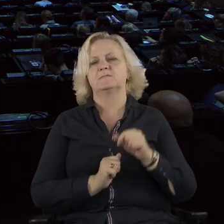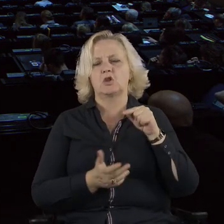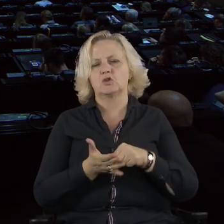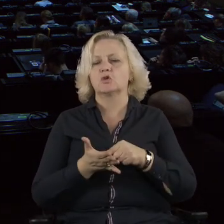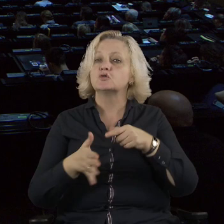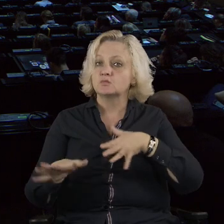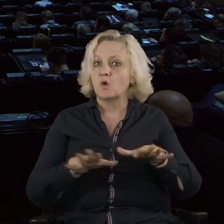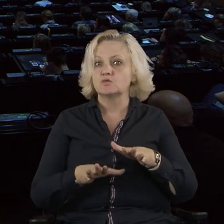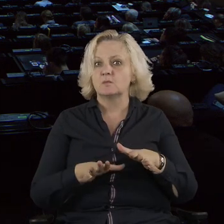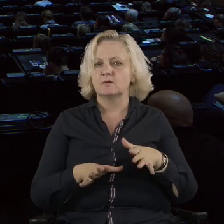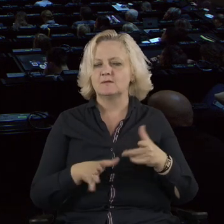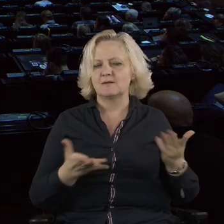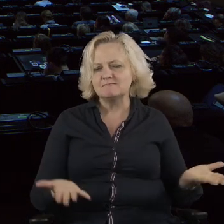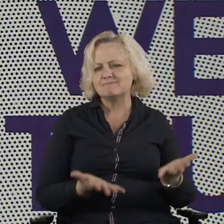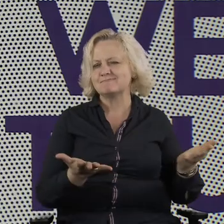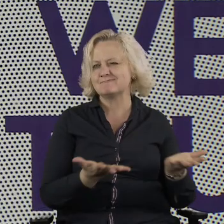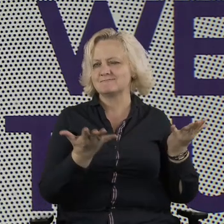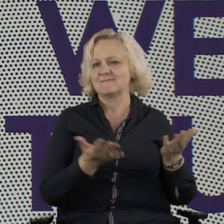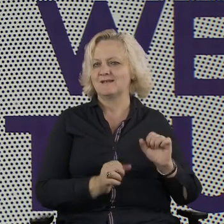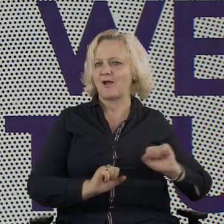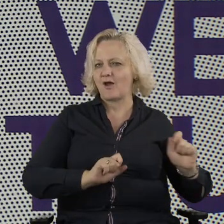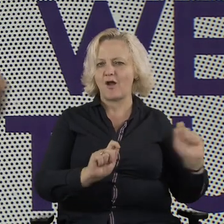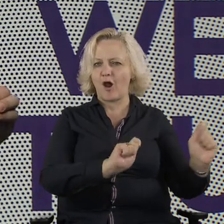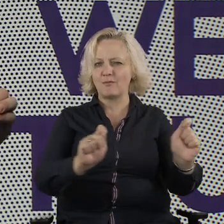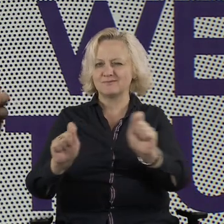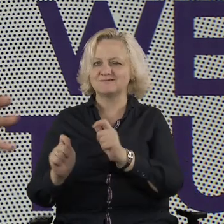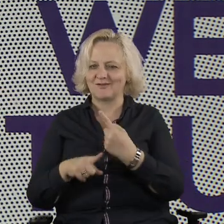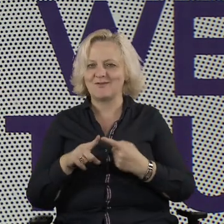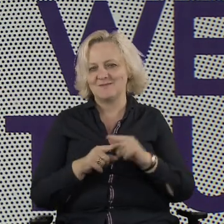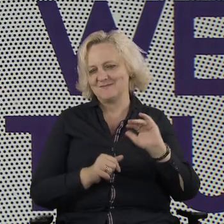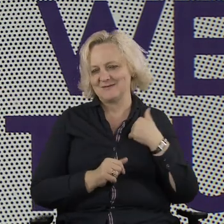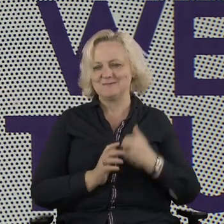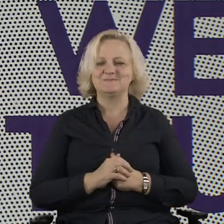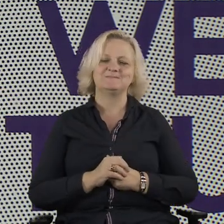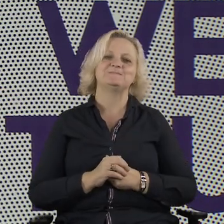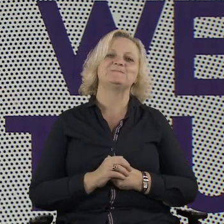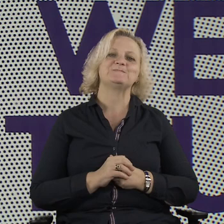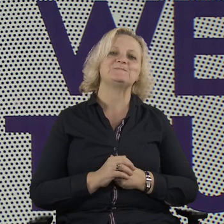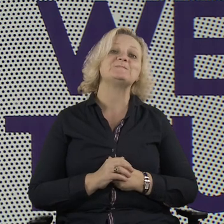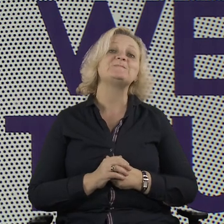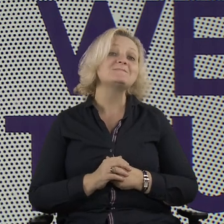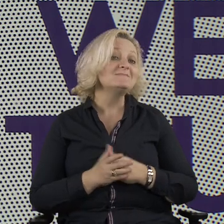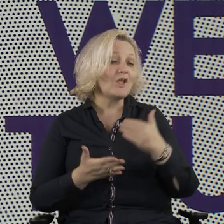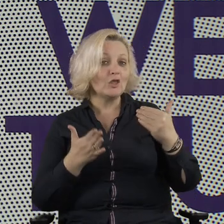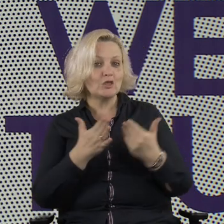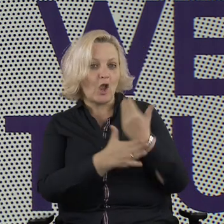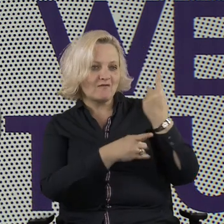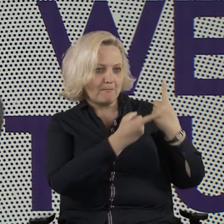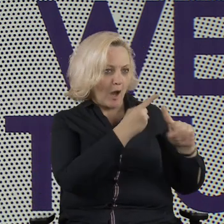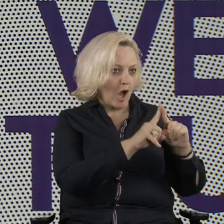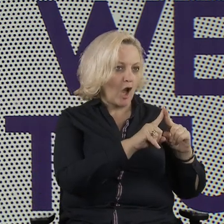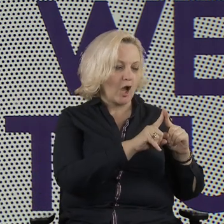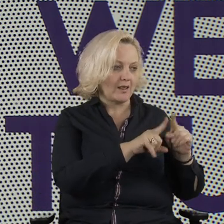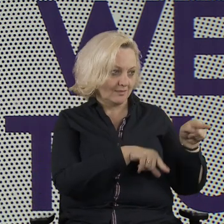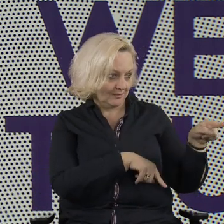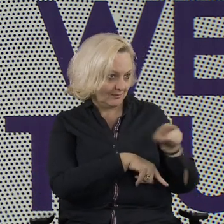parliament are more likely to report meetings than the old timers. We know that men and women report meetings in the